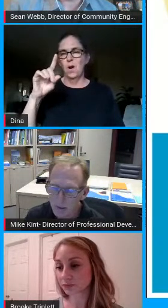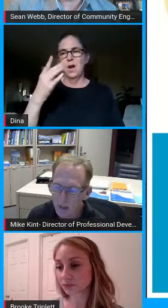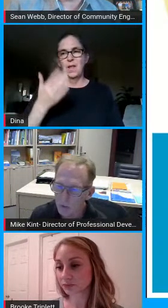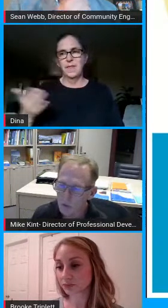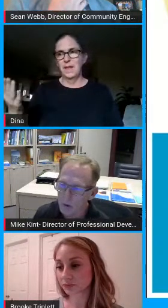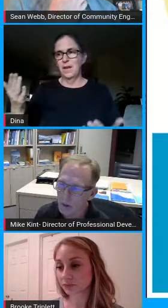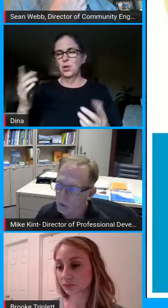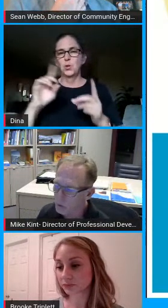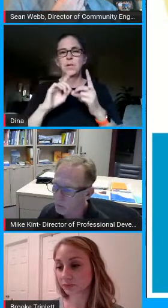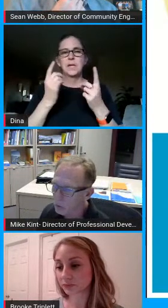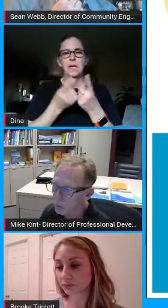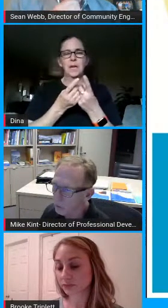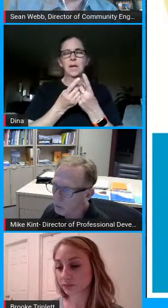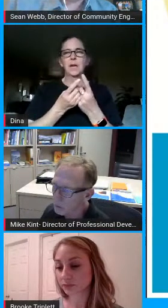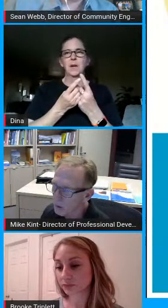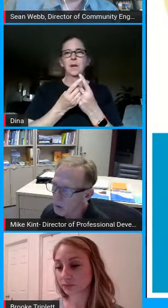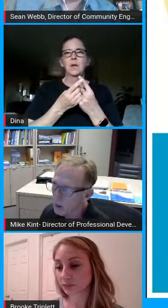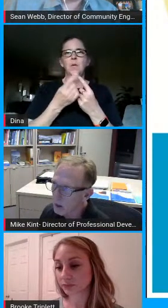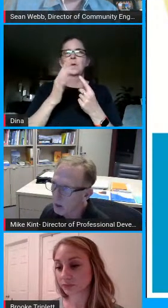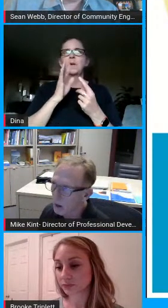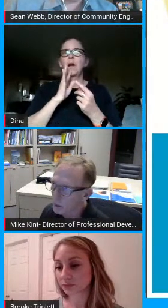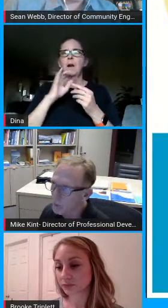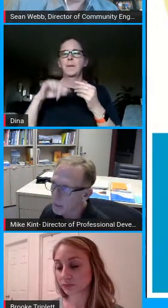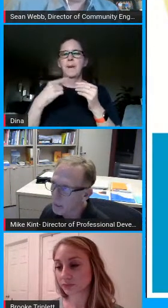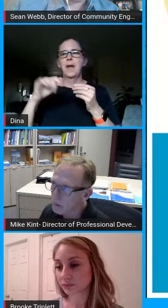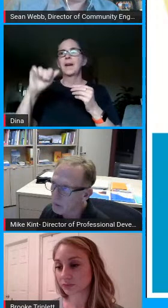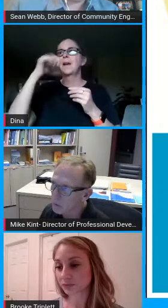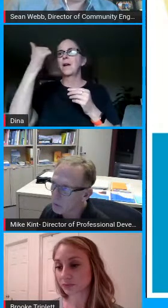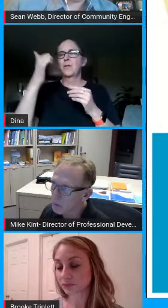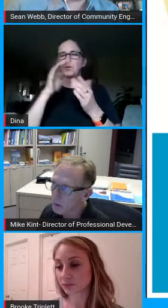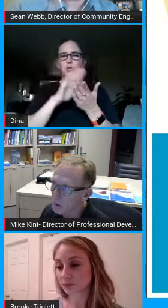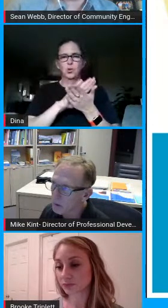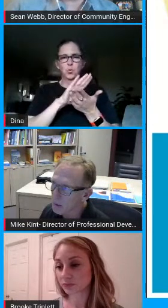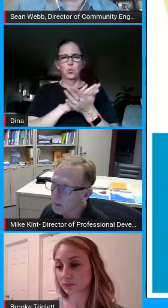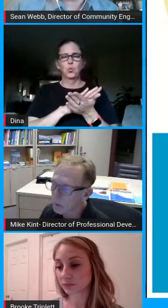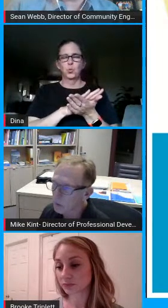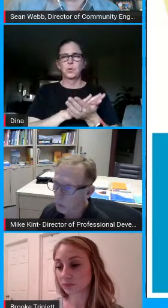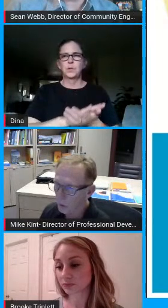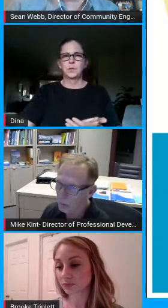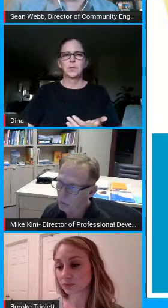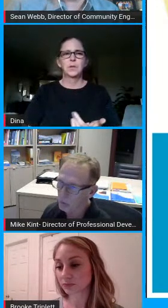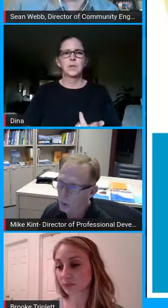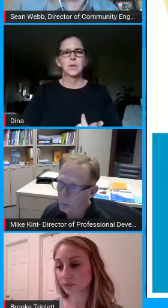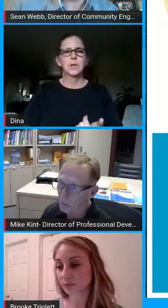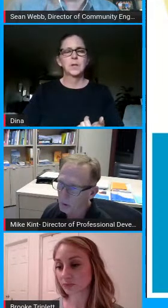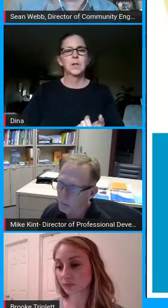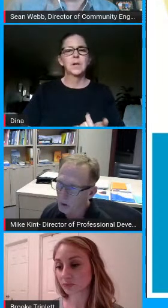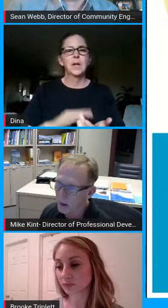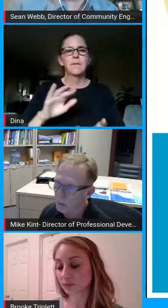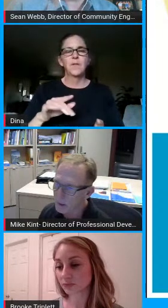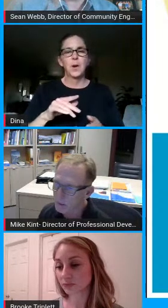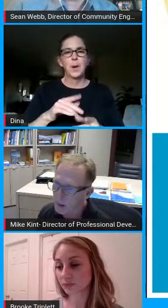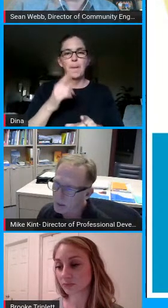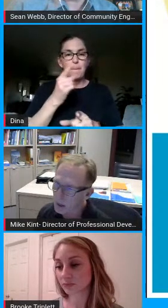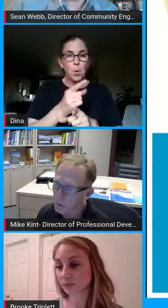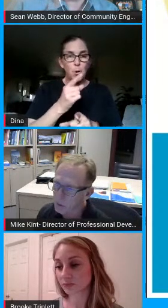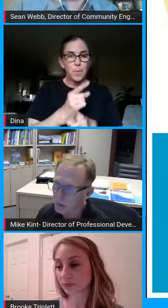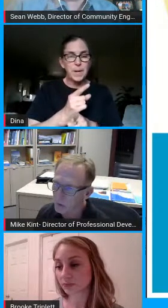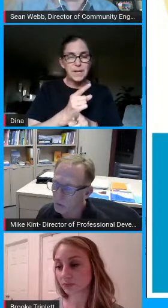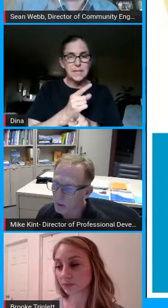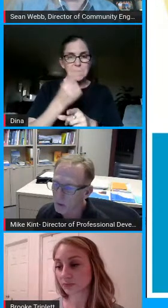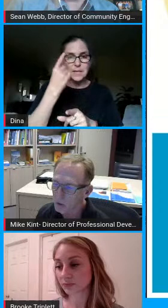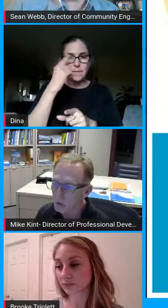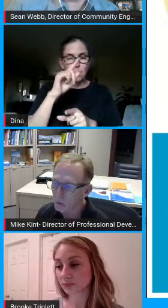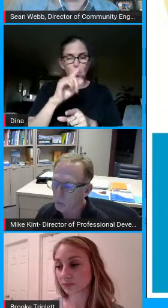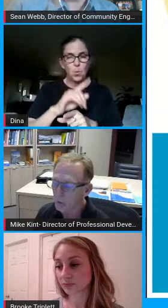piloted it last year at several schools um and it's that's the purpose the purpose of i ready diagnostic